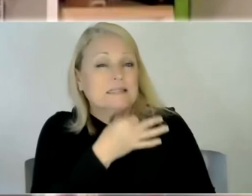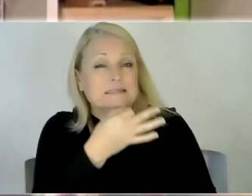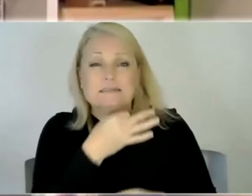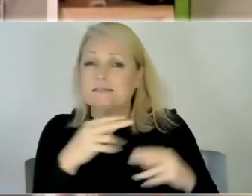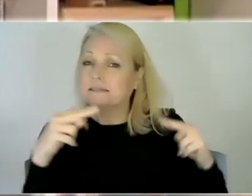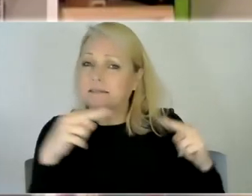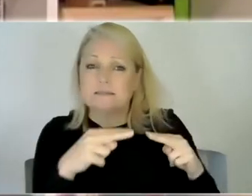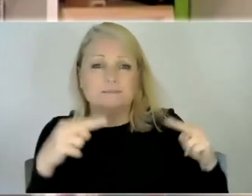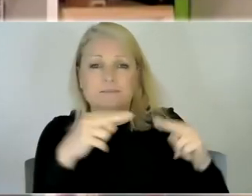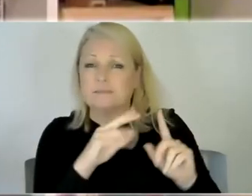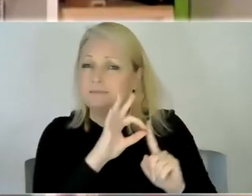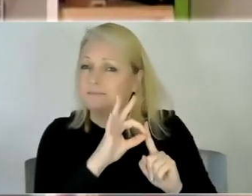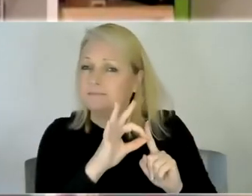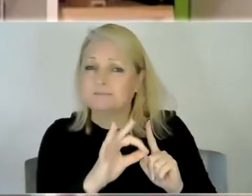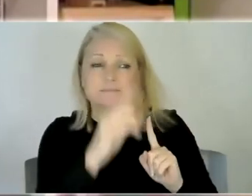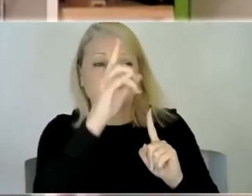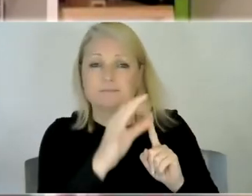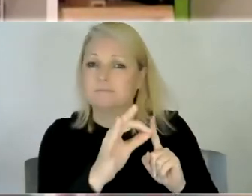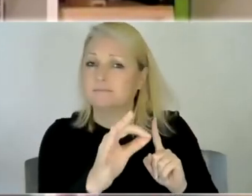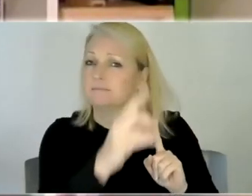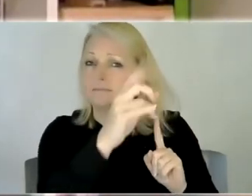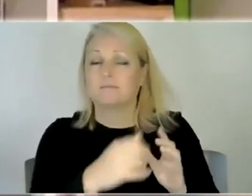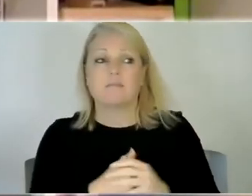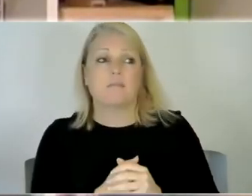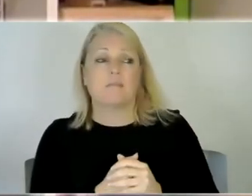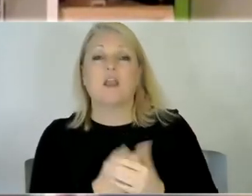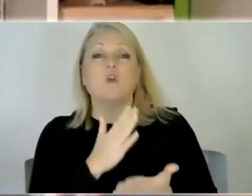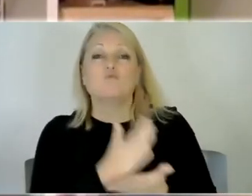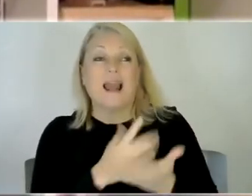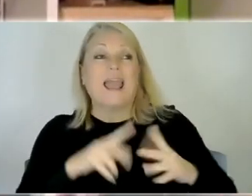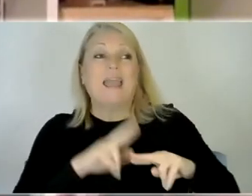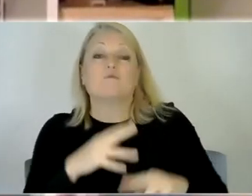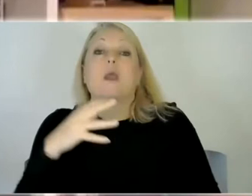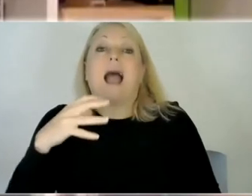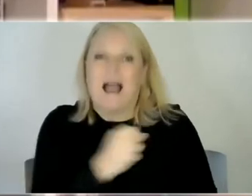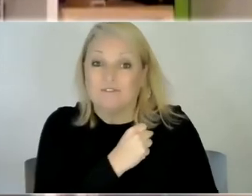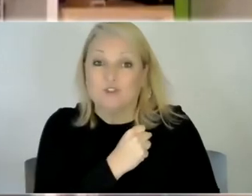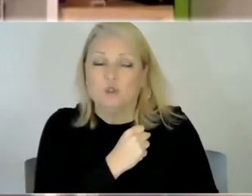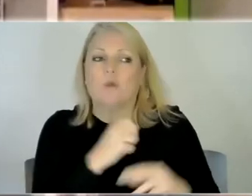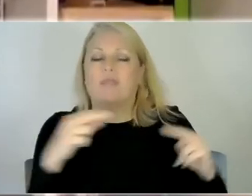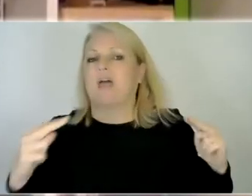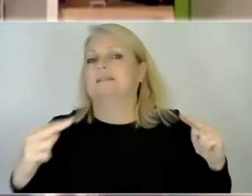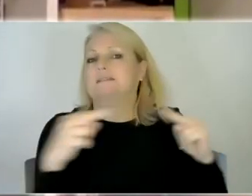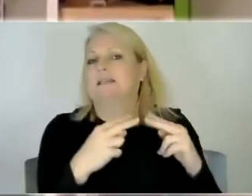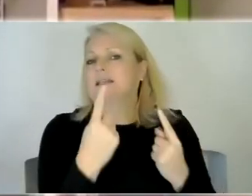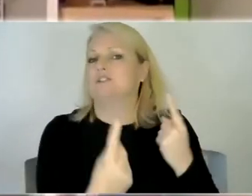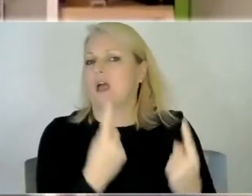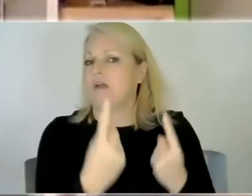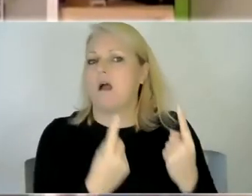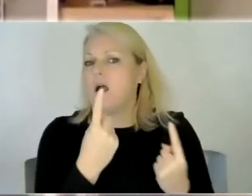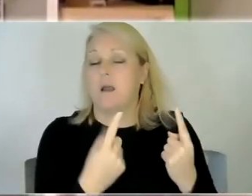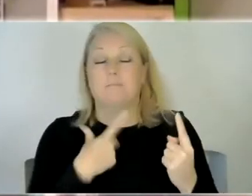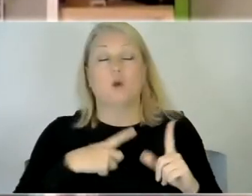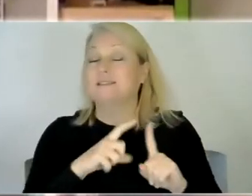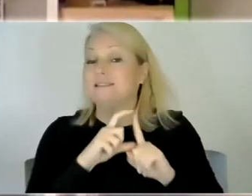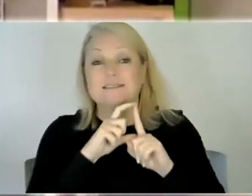um only it's kind of only when we have to like when there's no choice uh because it is it's so difficult